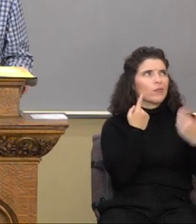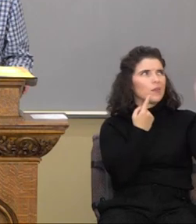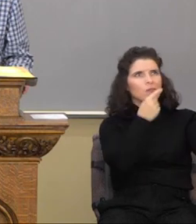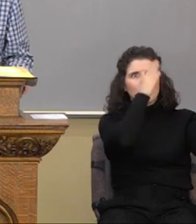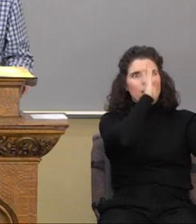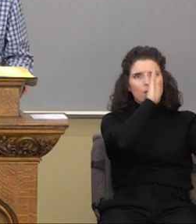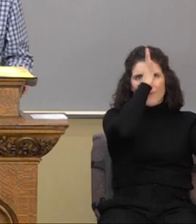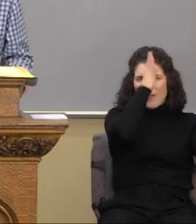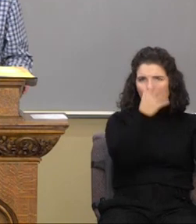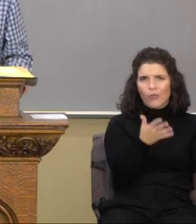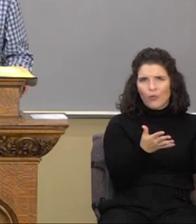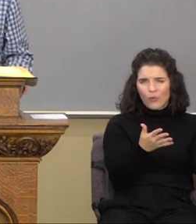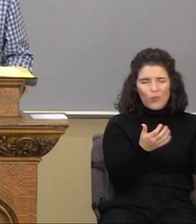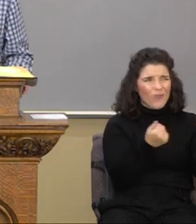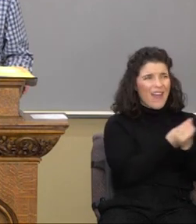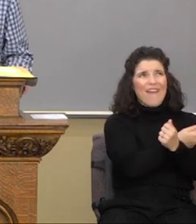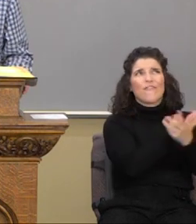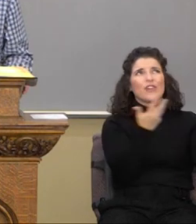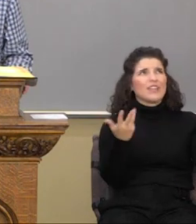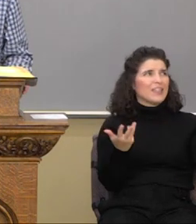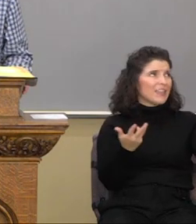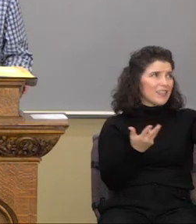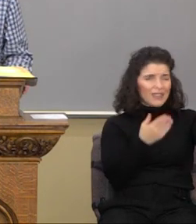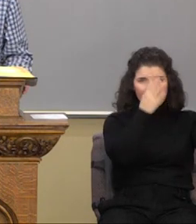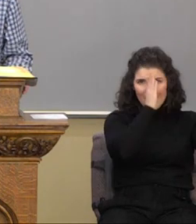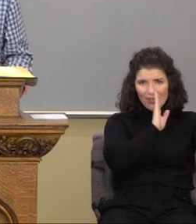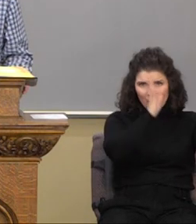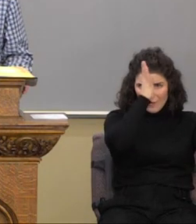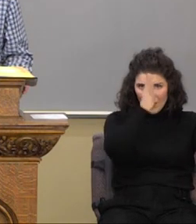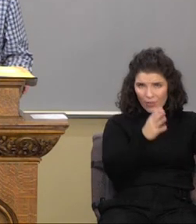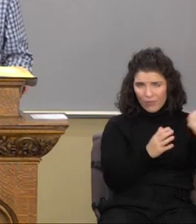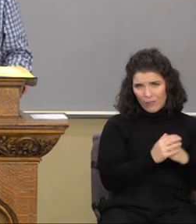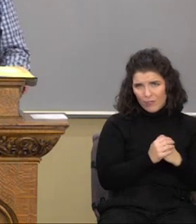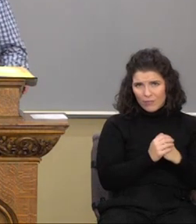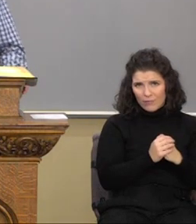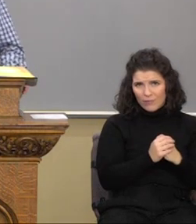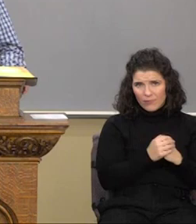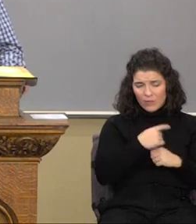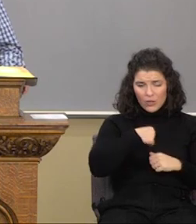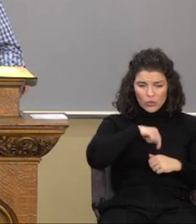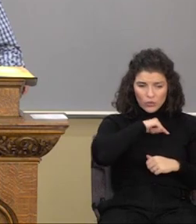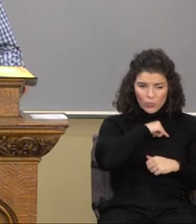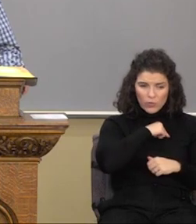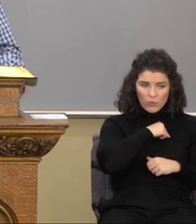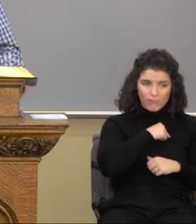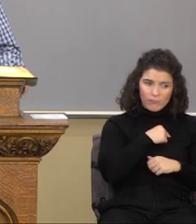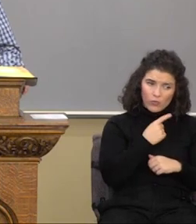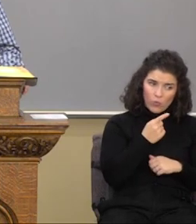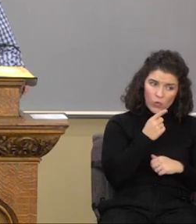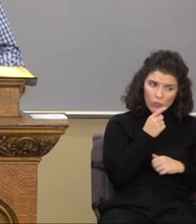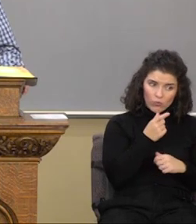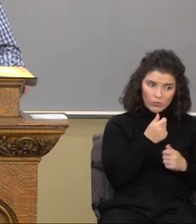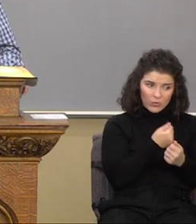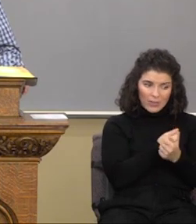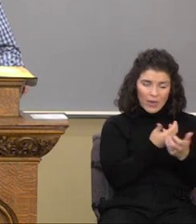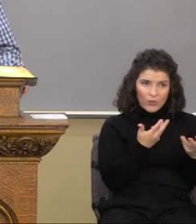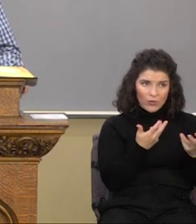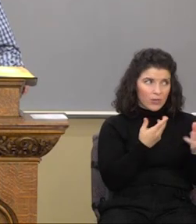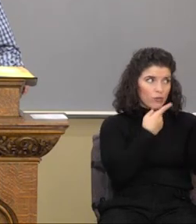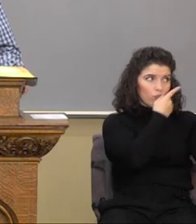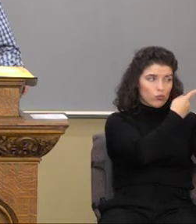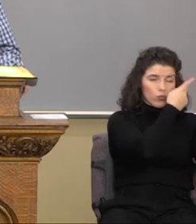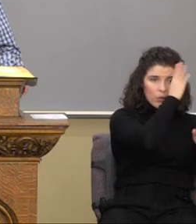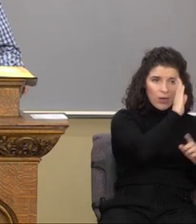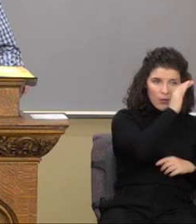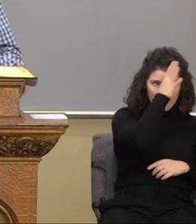father. We're everything to God the father. Because we're in the one who is everything to God